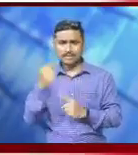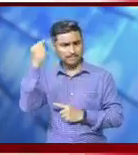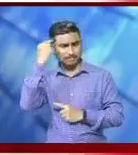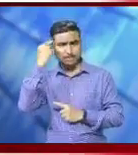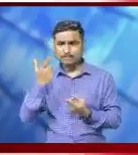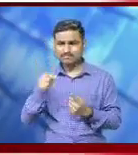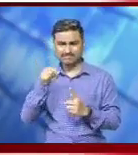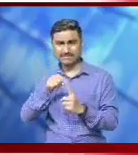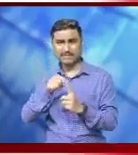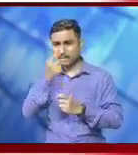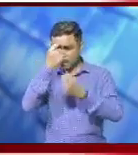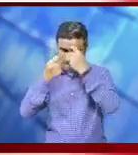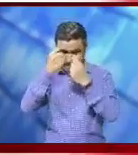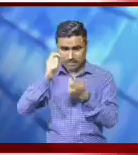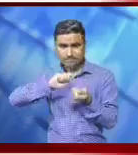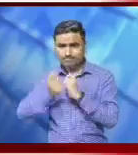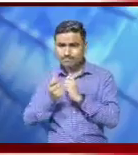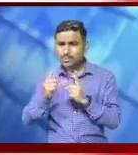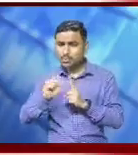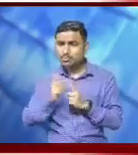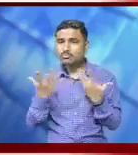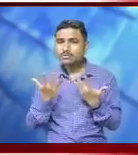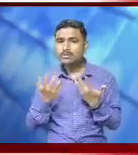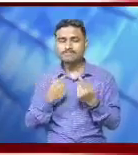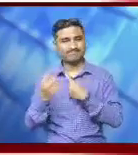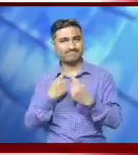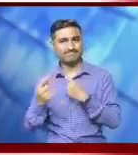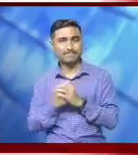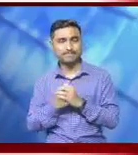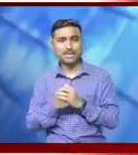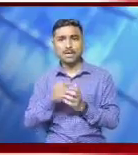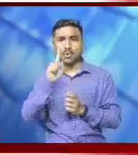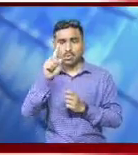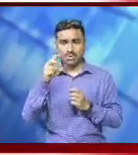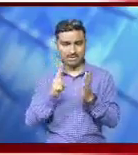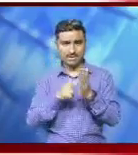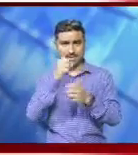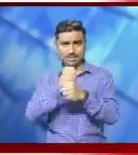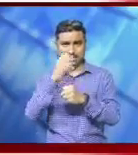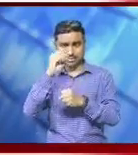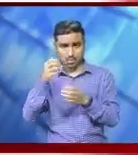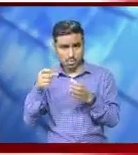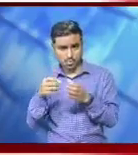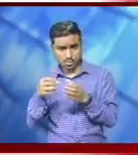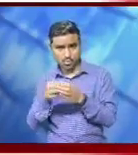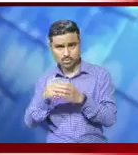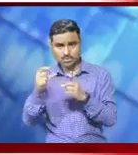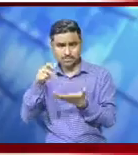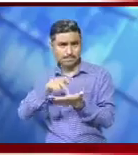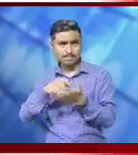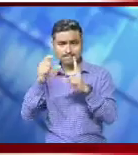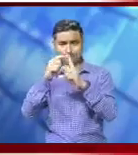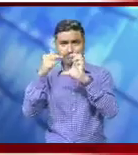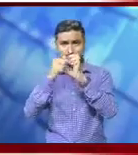find a more permanent solution to the discarding of this waste. In collaboration with Building Dreams Foundation,